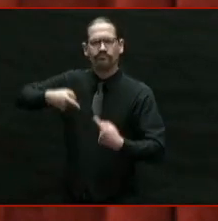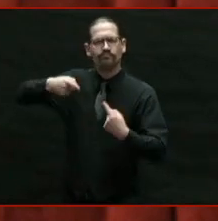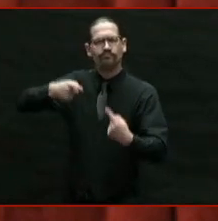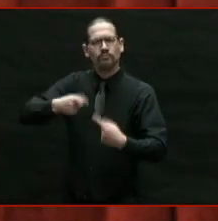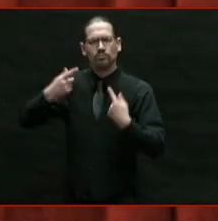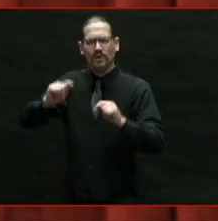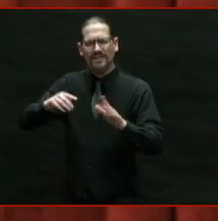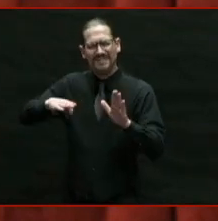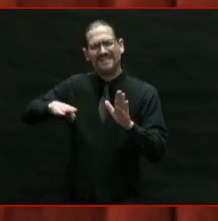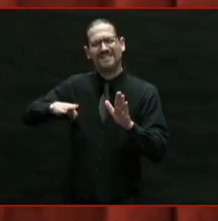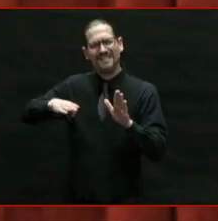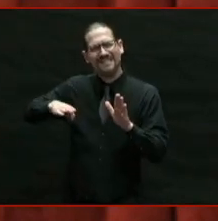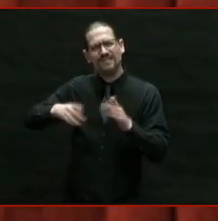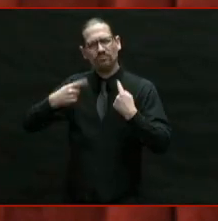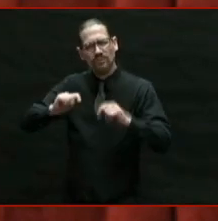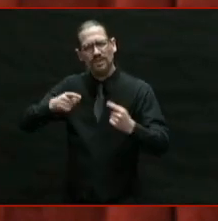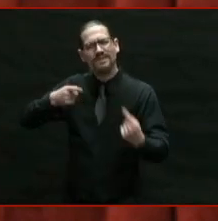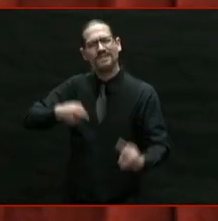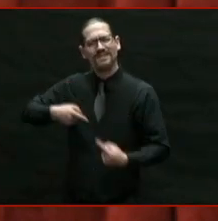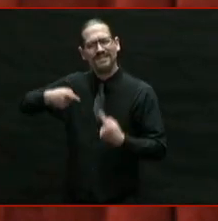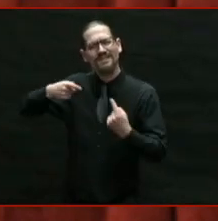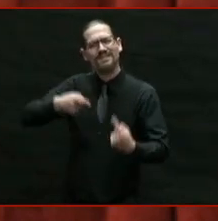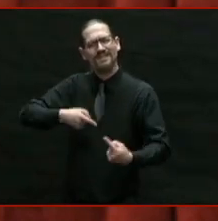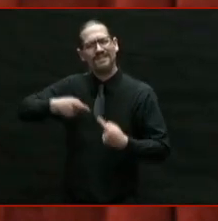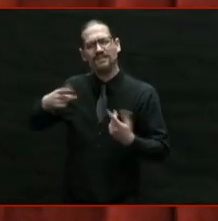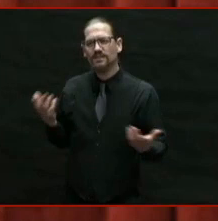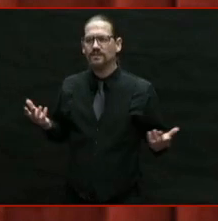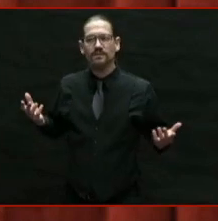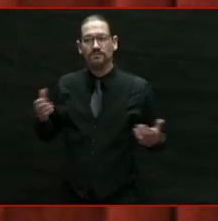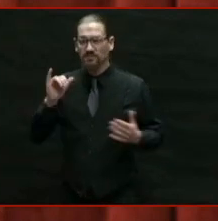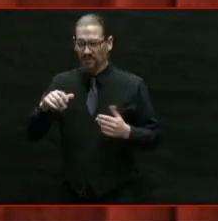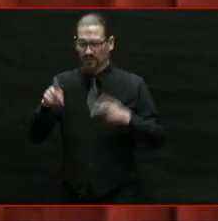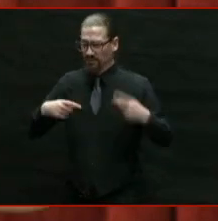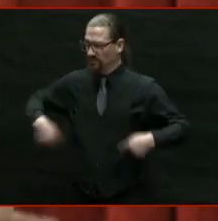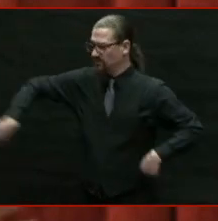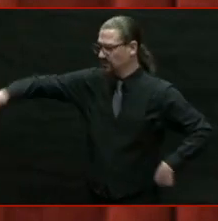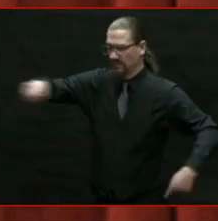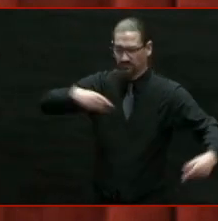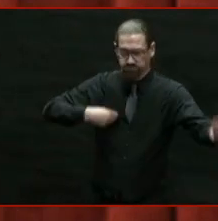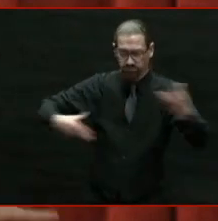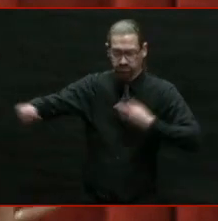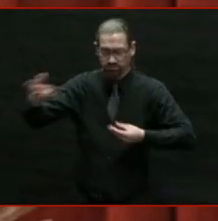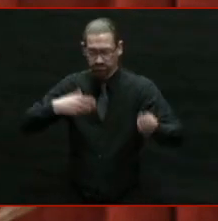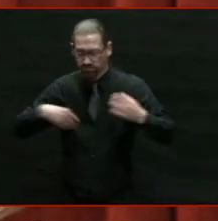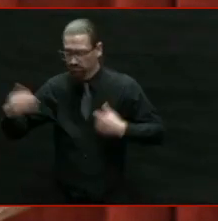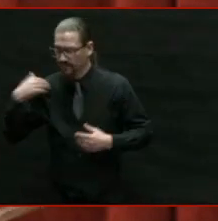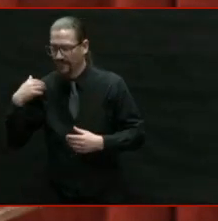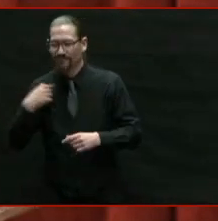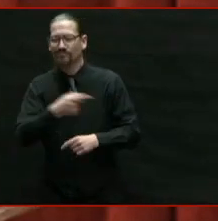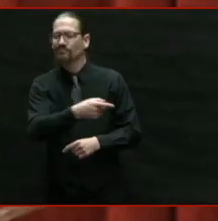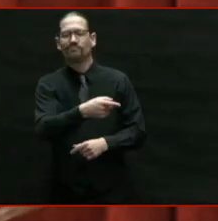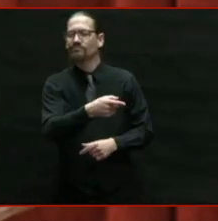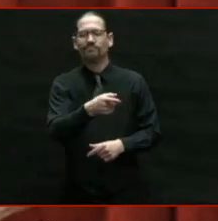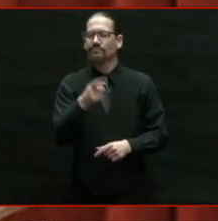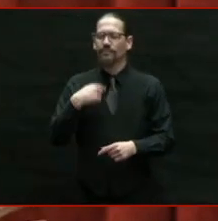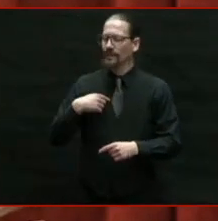And there were a lot of people who told me, at that time, they thought our problems were too big to solve.